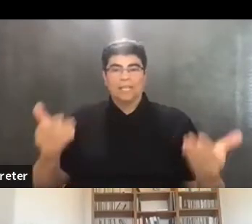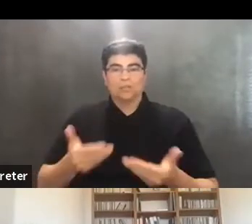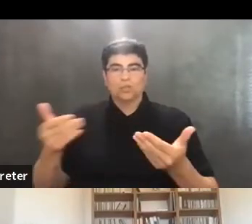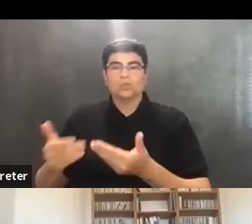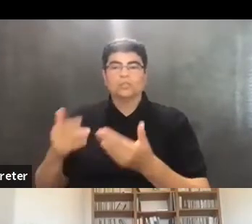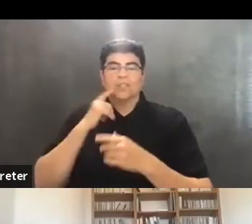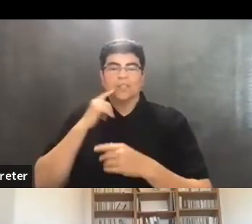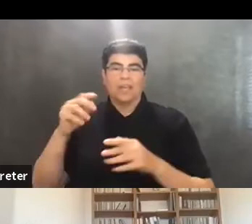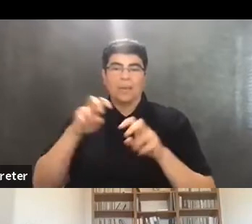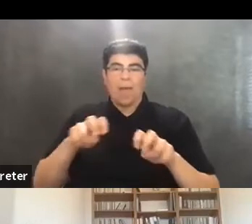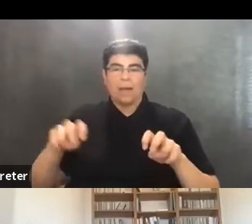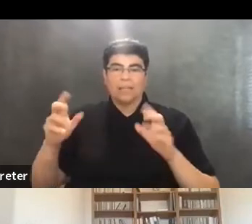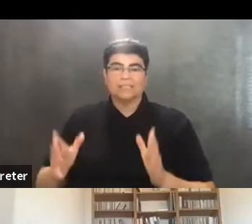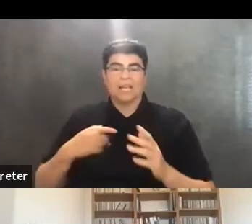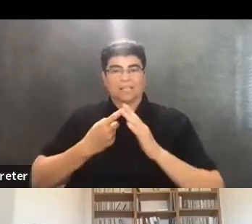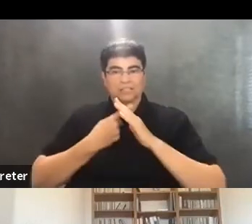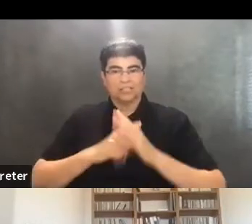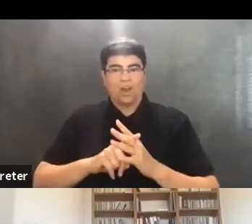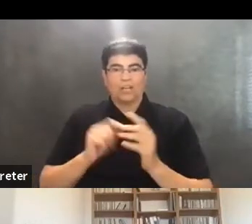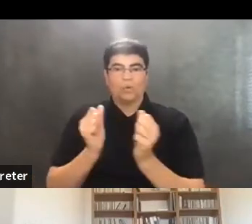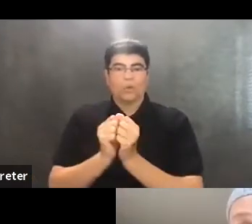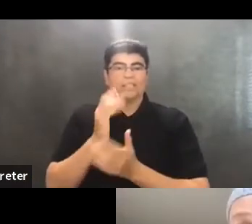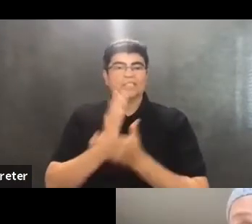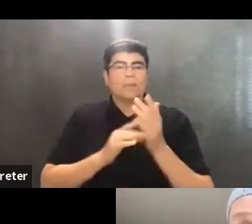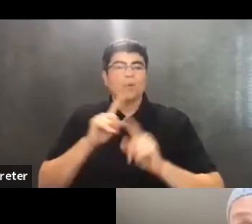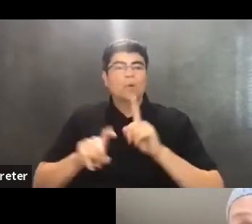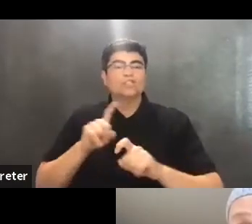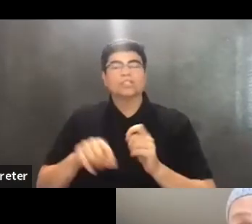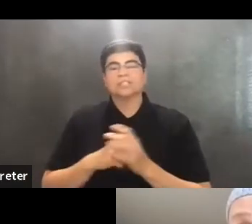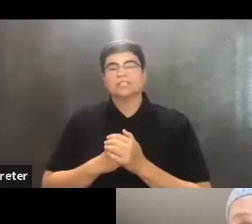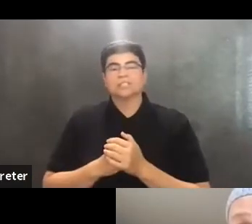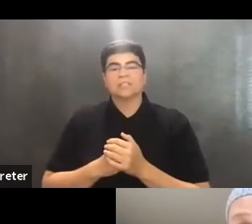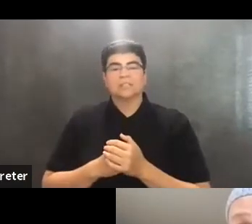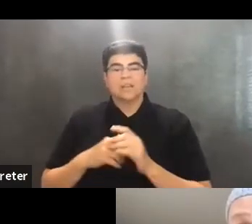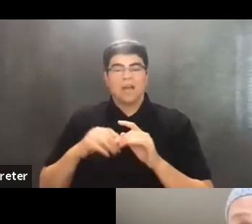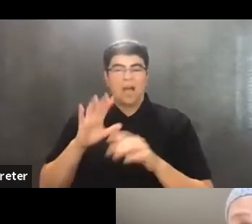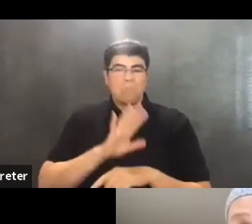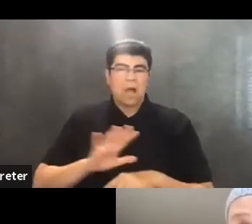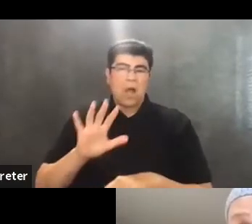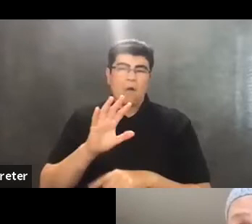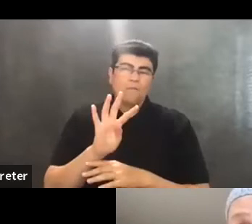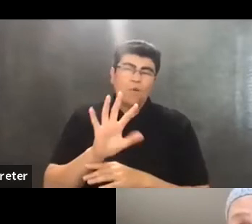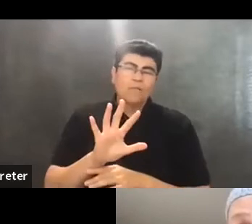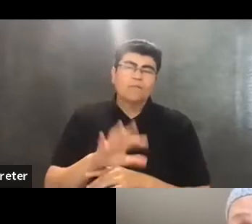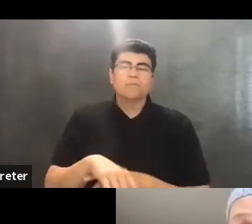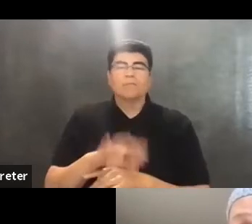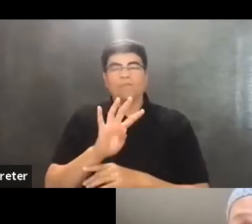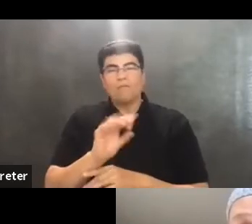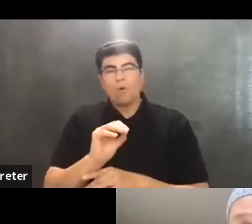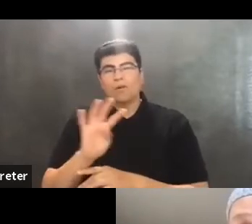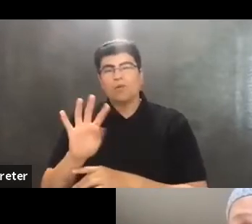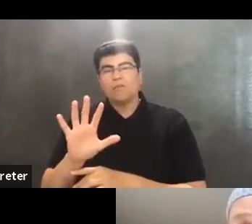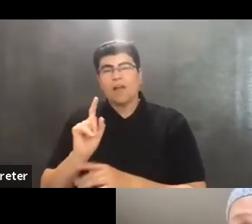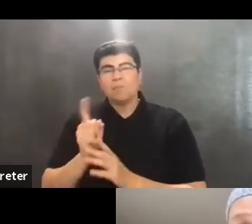panelists and get us started with some questions. After about 40, 45 minutes, we